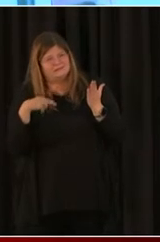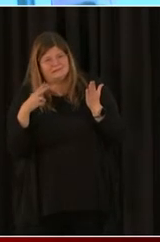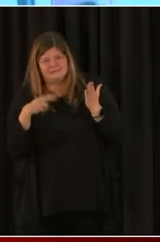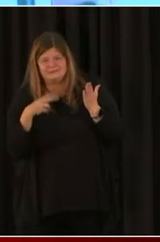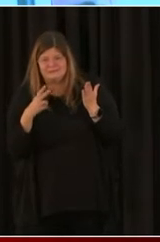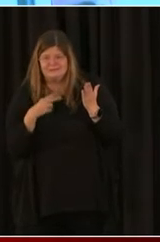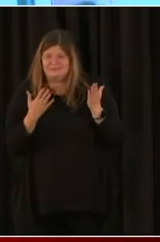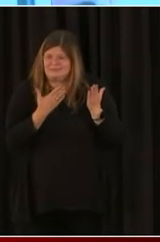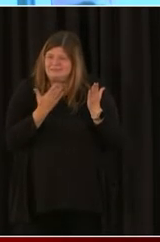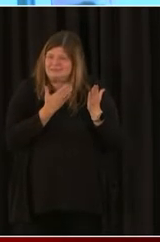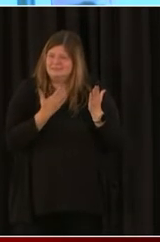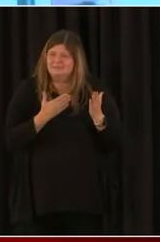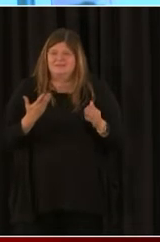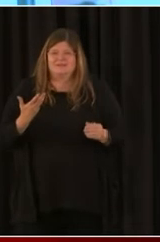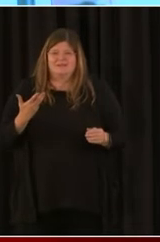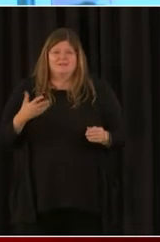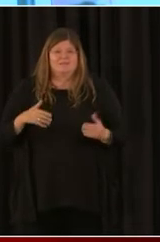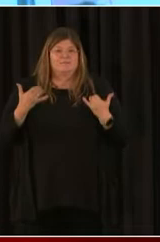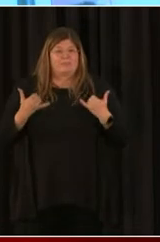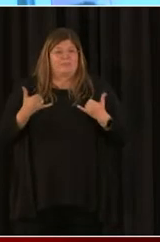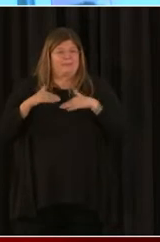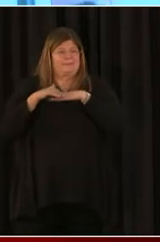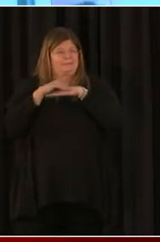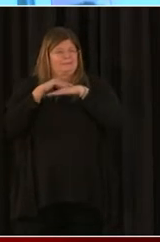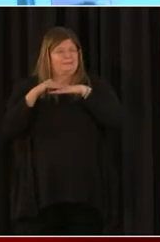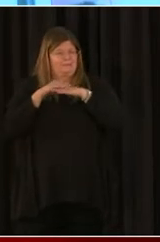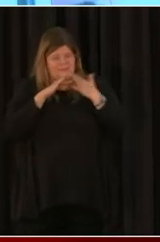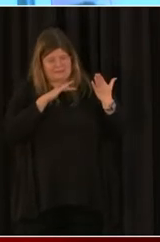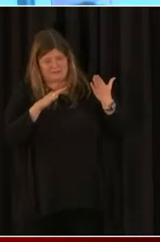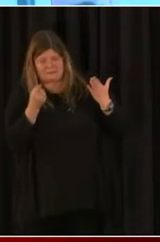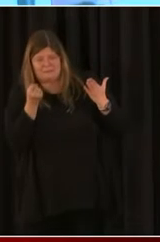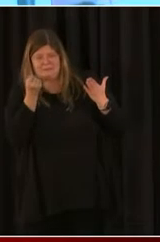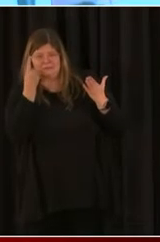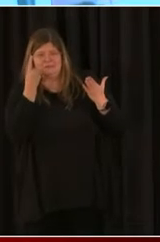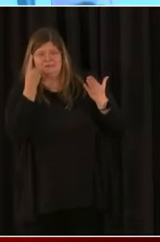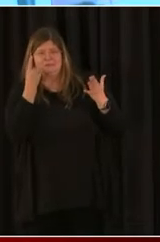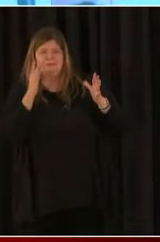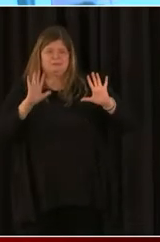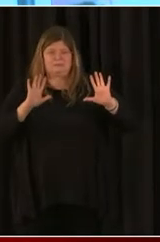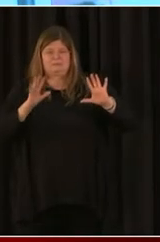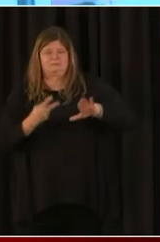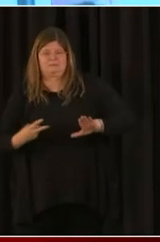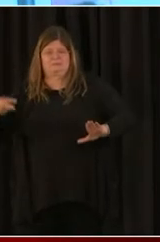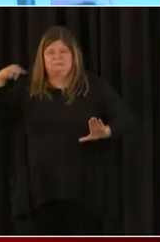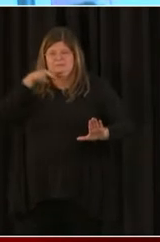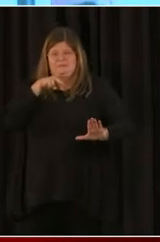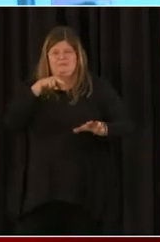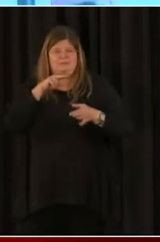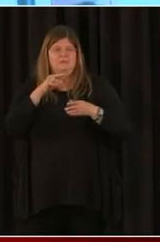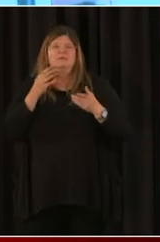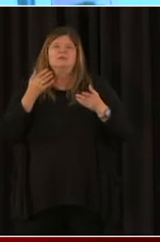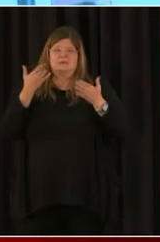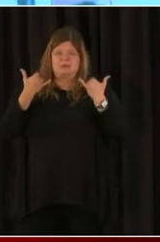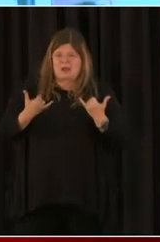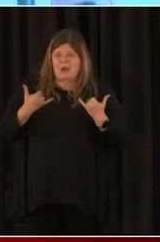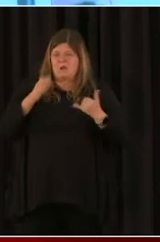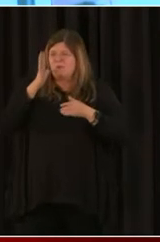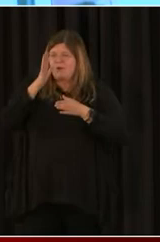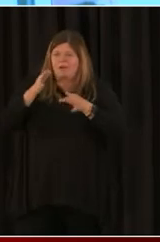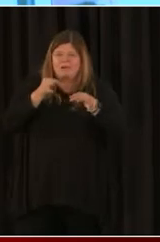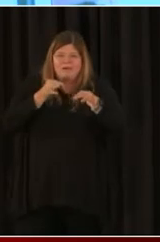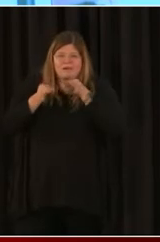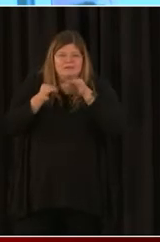afternoon is giving you a high-level overview of PPP 2.0.